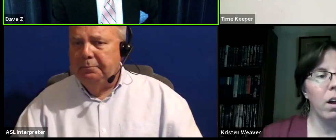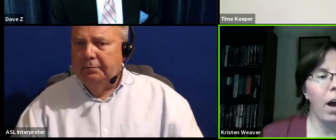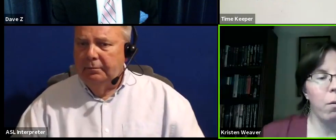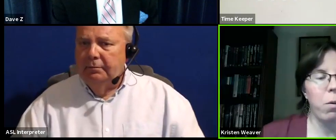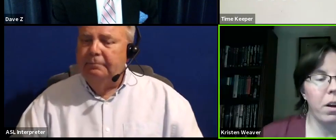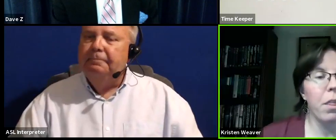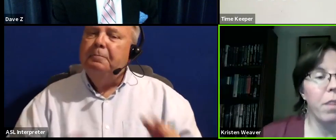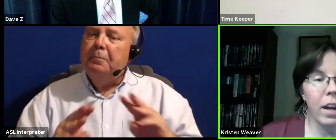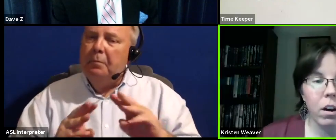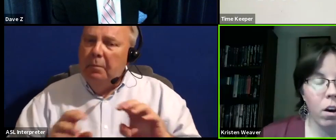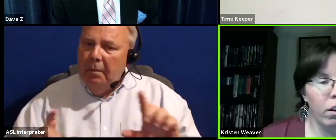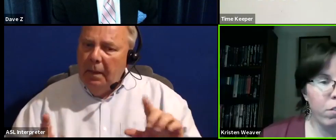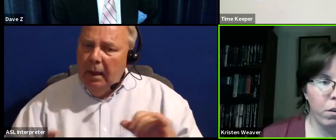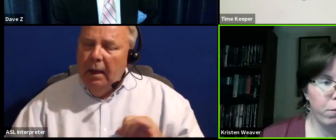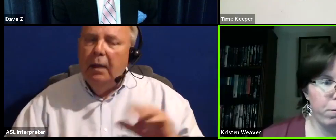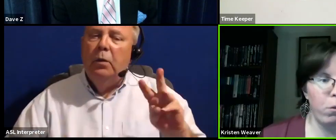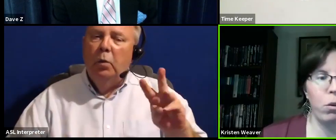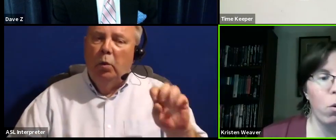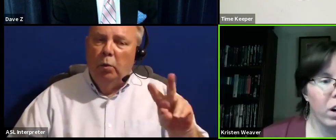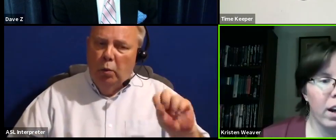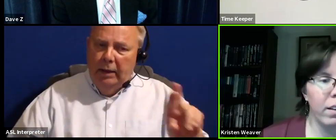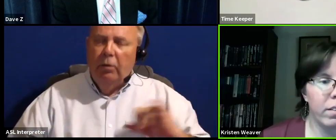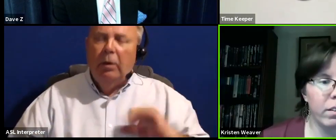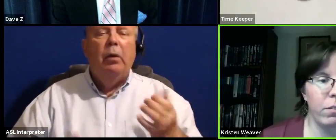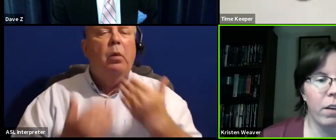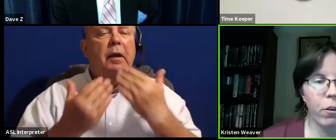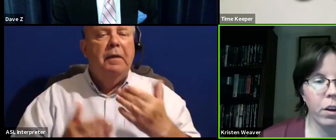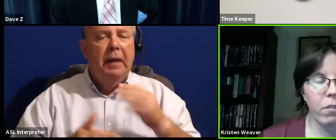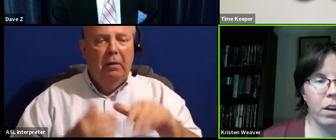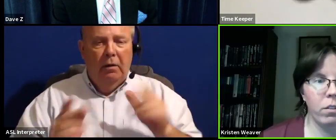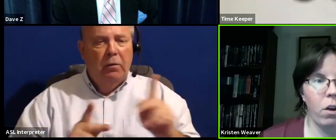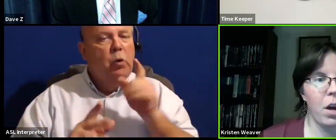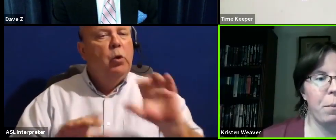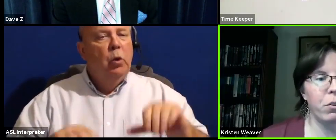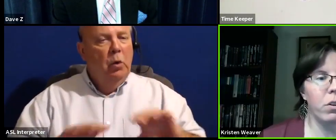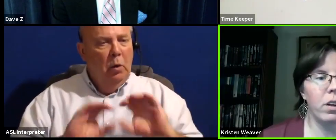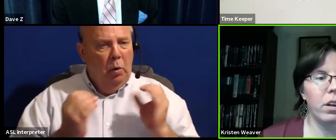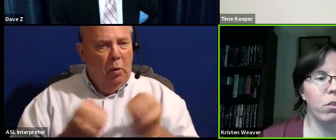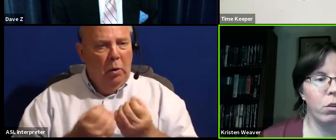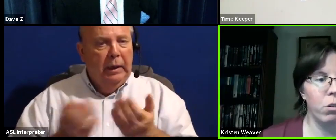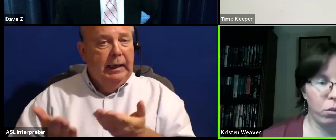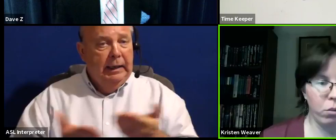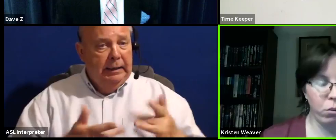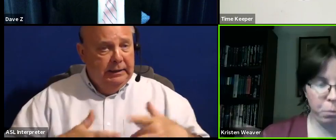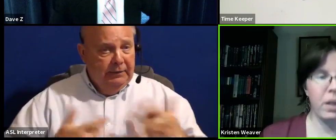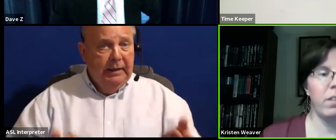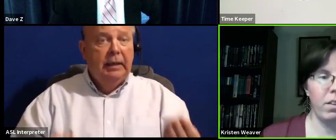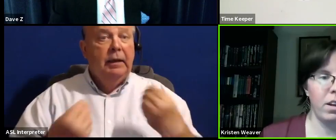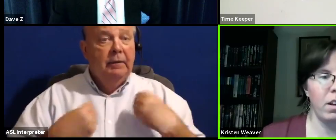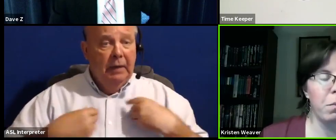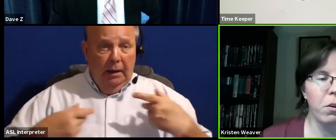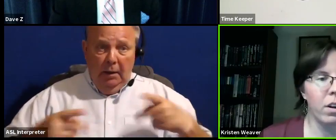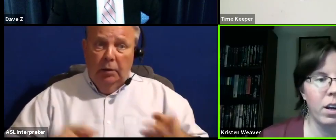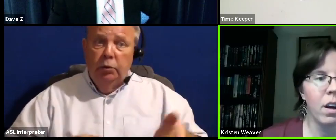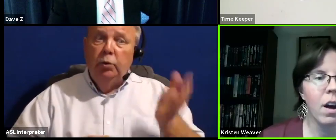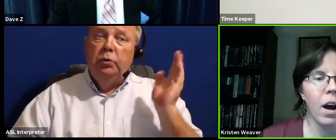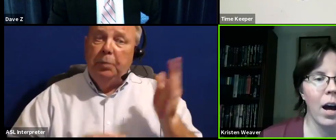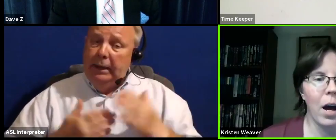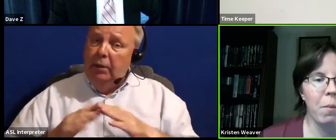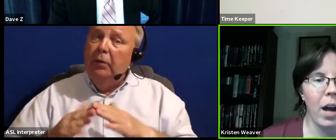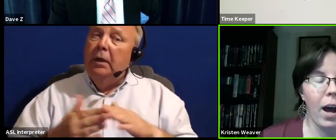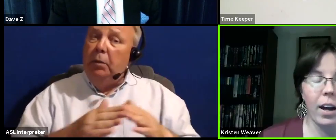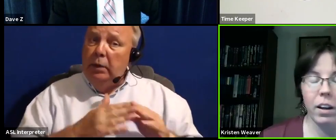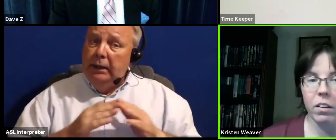Well, I want to thank all of the folks who organized this event for giving us all the opportunity to to speak to the community.